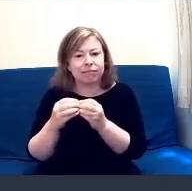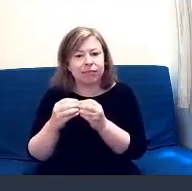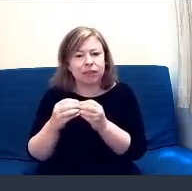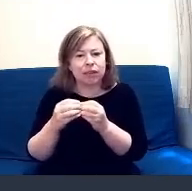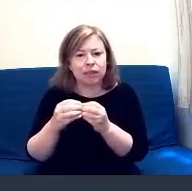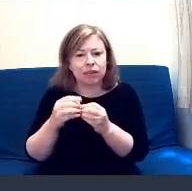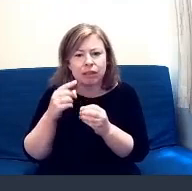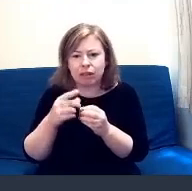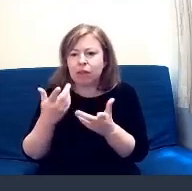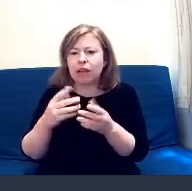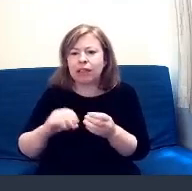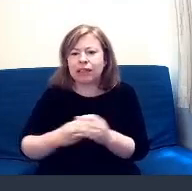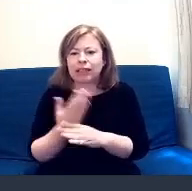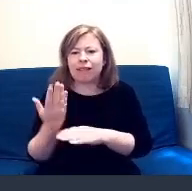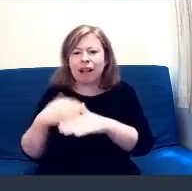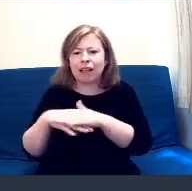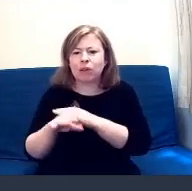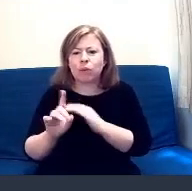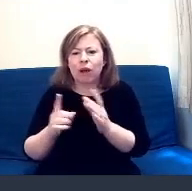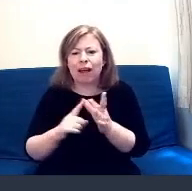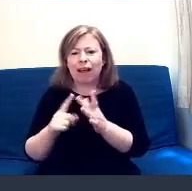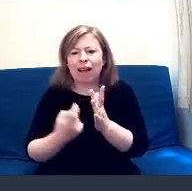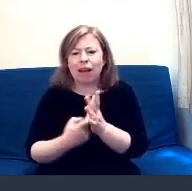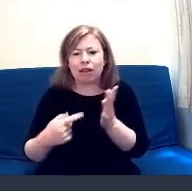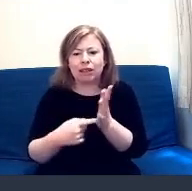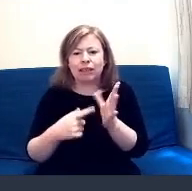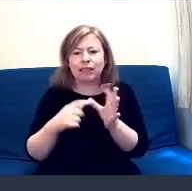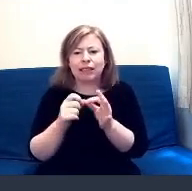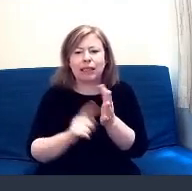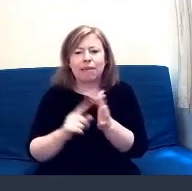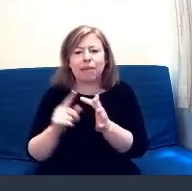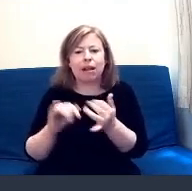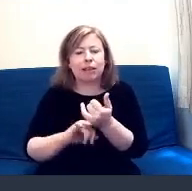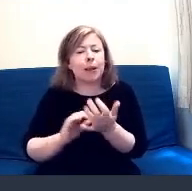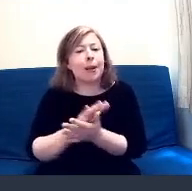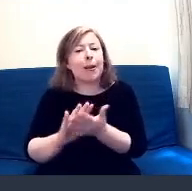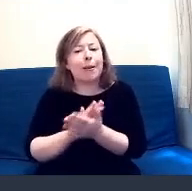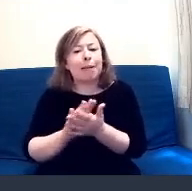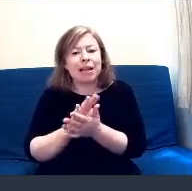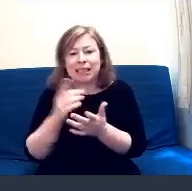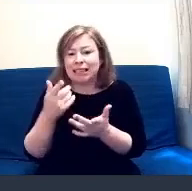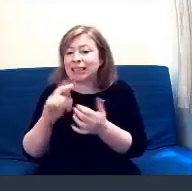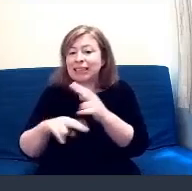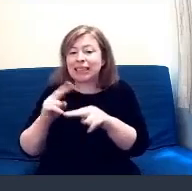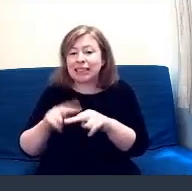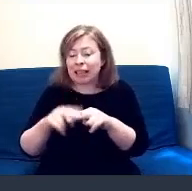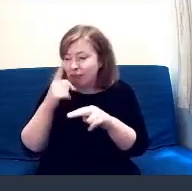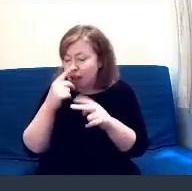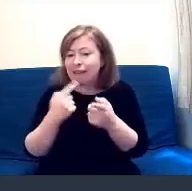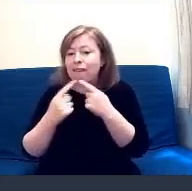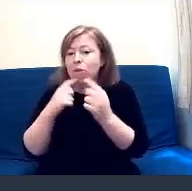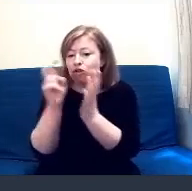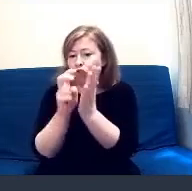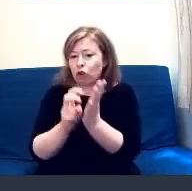Airtables, which has made things a lot easier for the staff to record. And it will also be